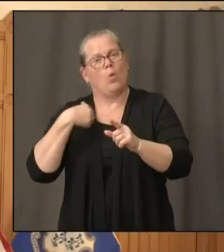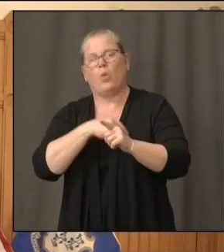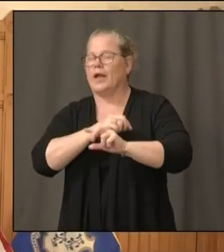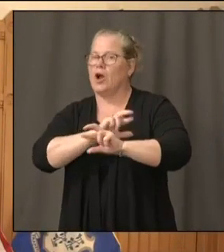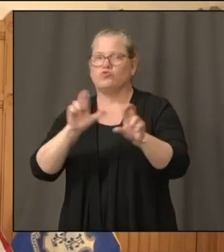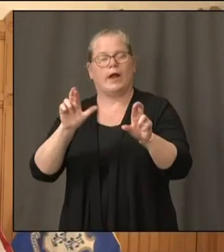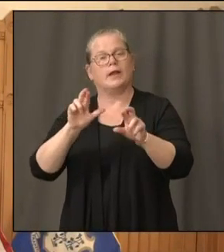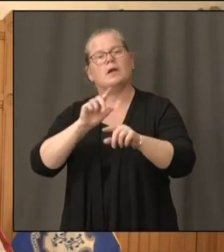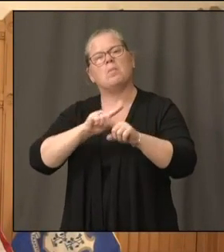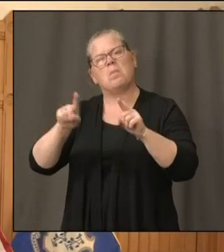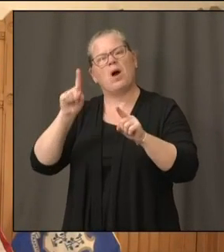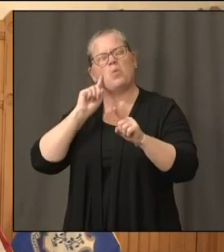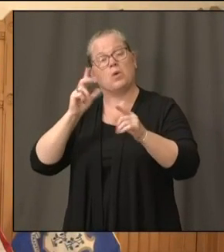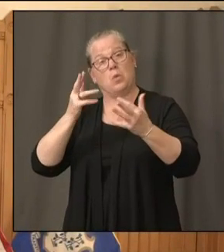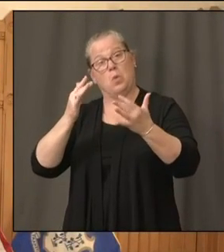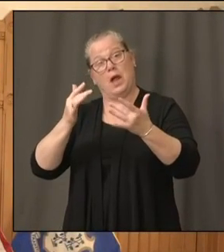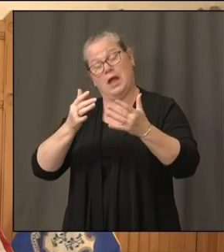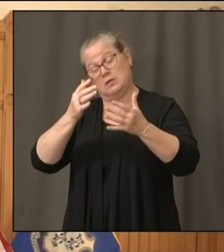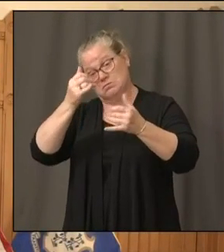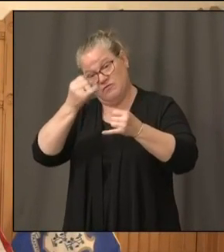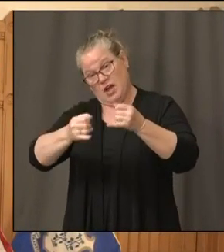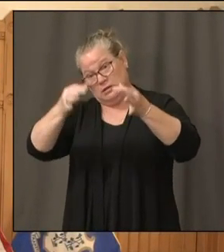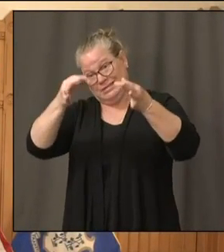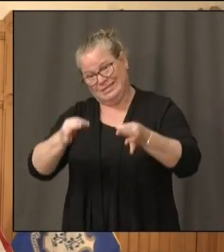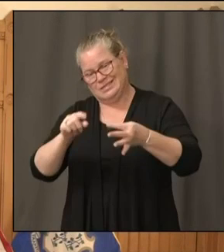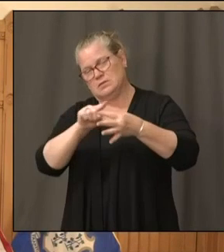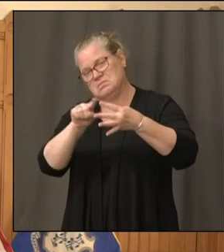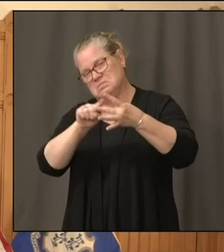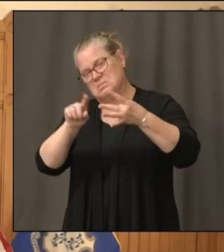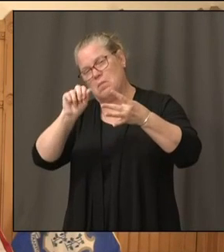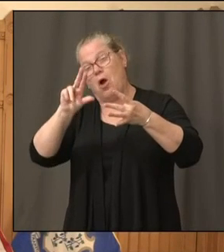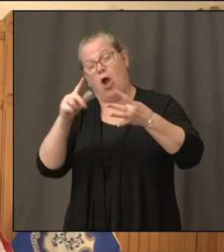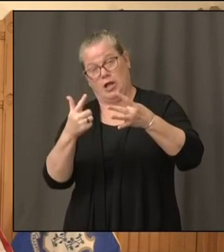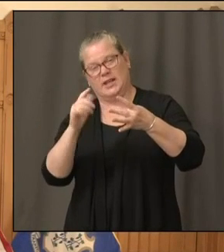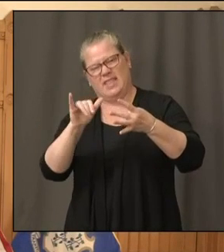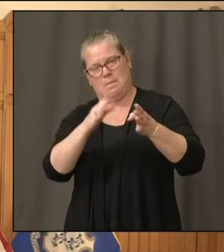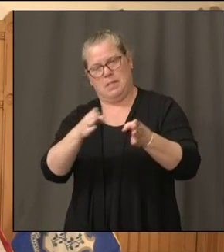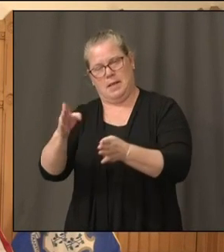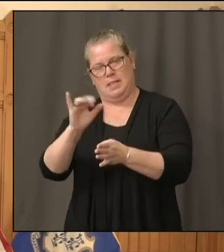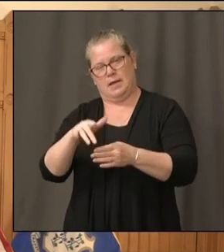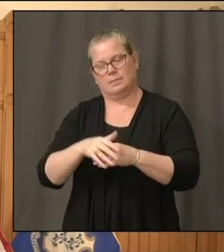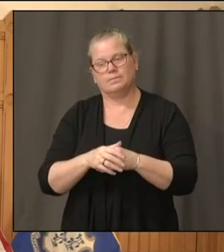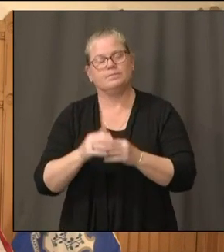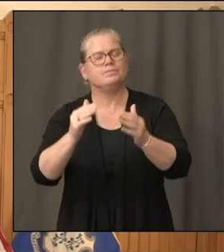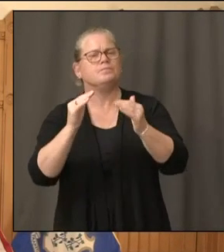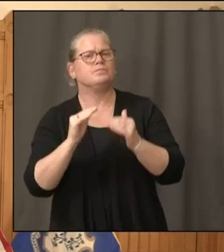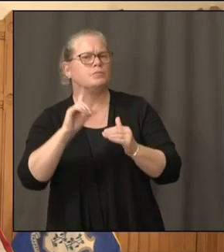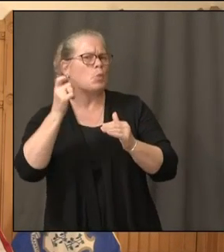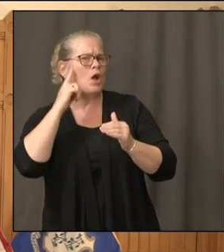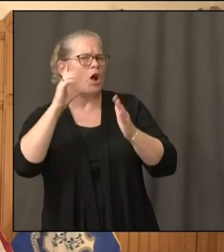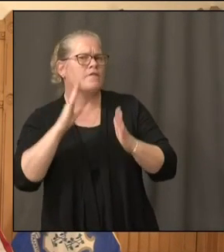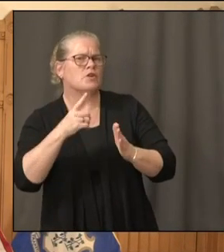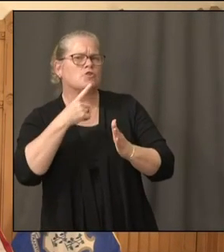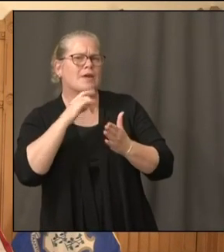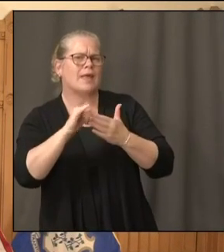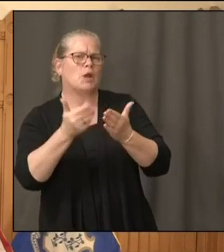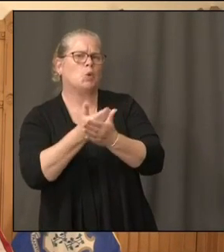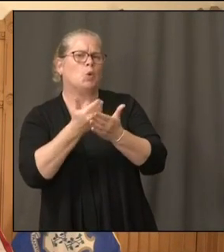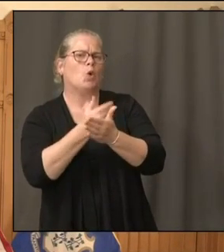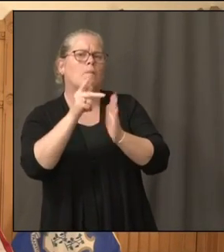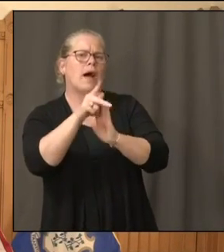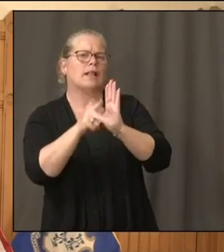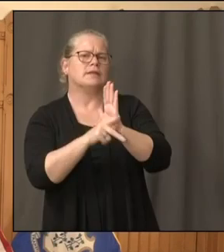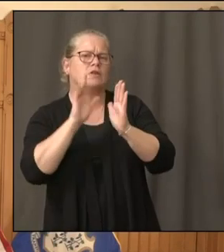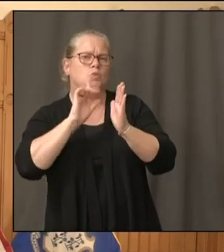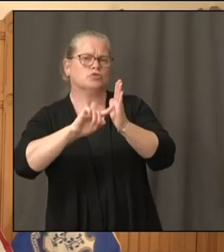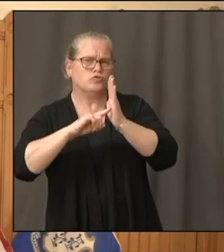And then, Governor, you said you'll be announcing that new certification policy. When will it officially be in effect here in Connecticut, or is that going into effect